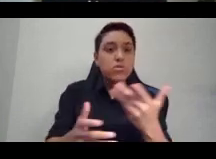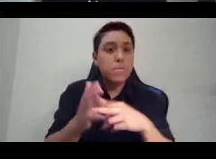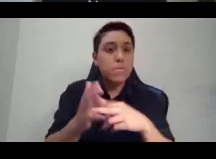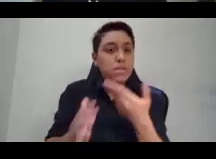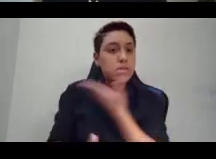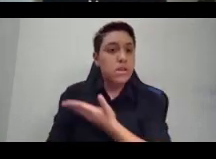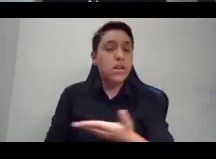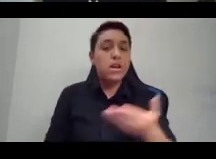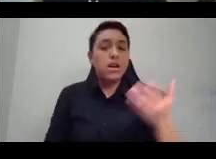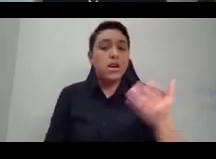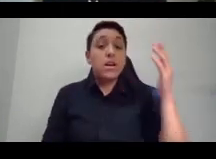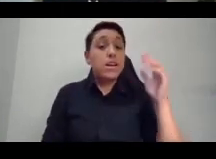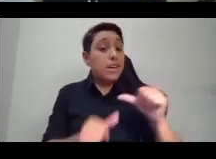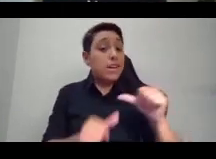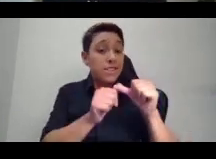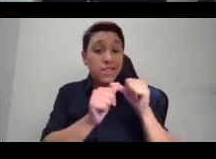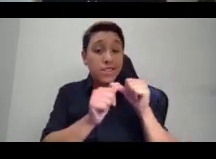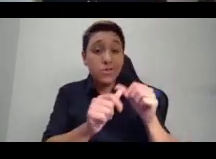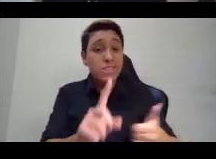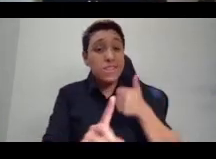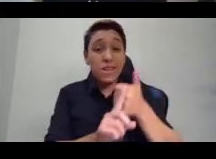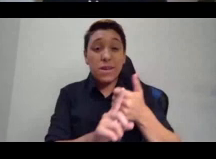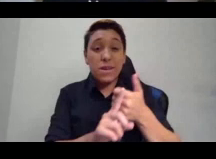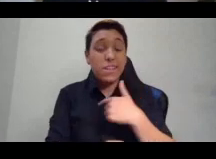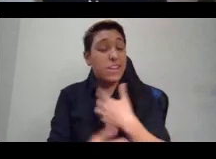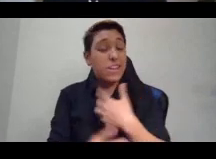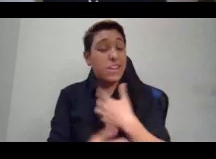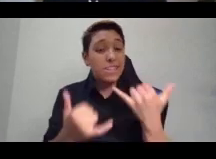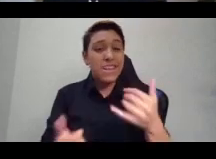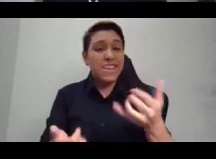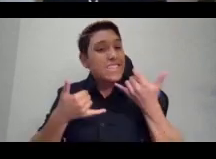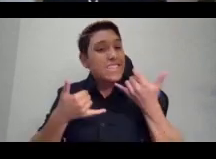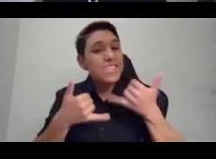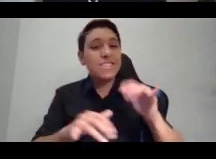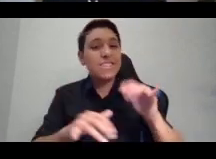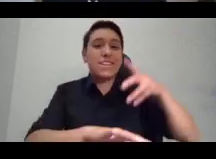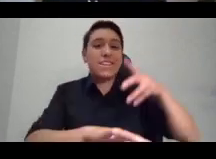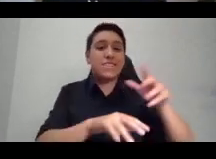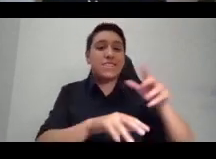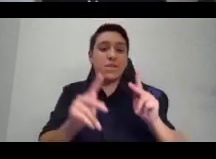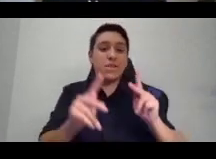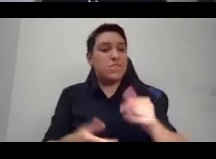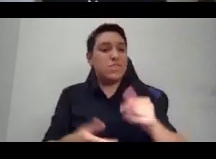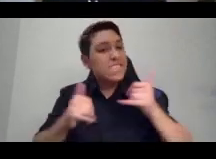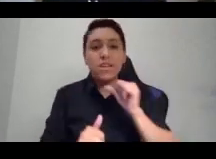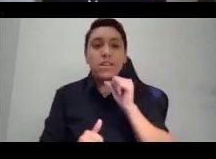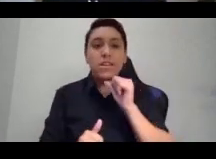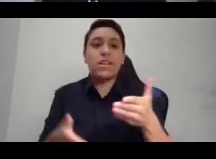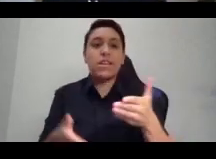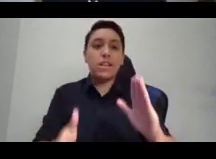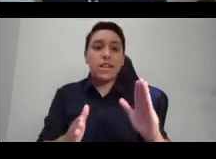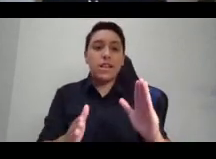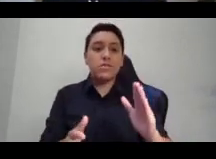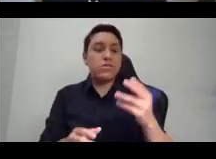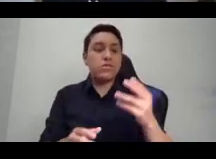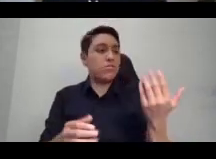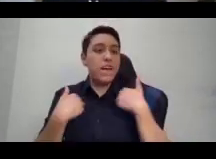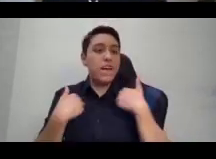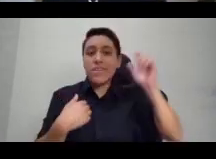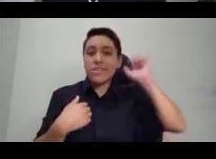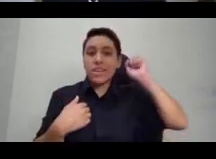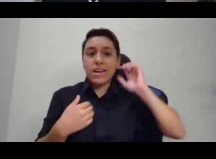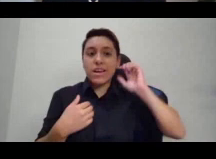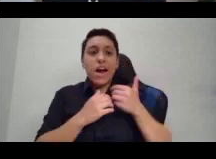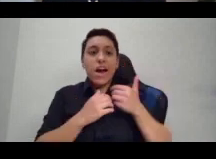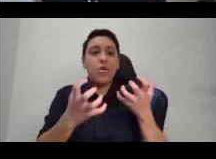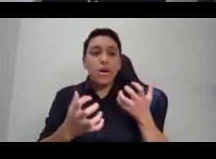day where indigenous people still are not allowed to wear their hair how they like, are still not allowed to dress how they like,